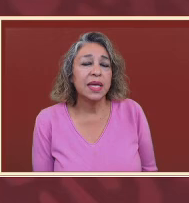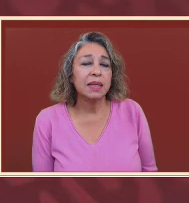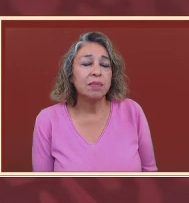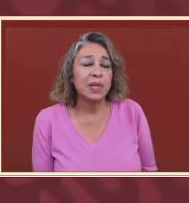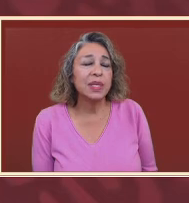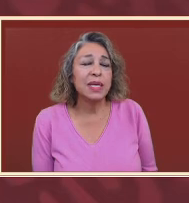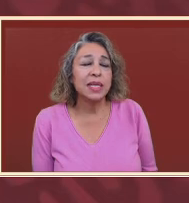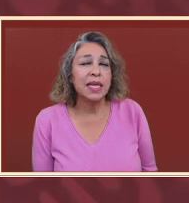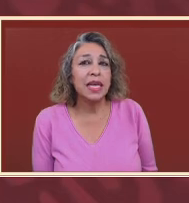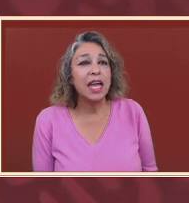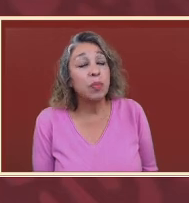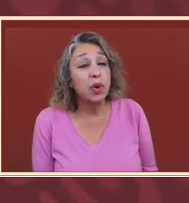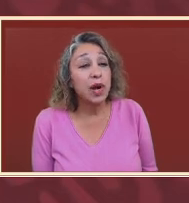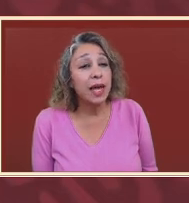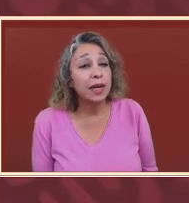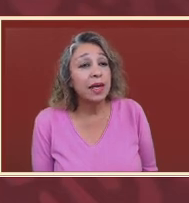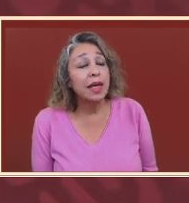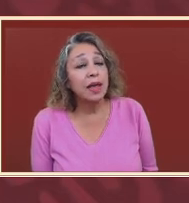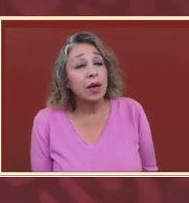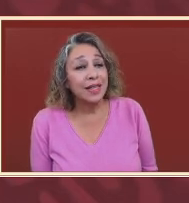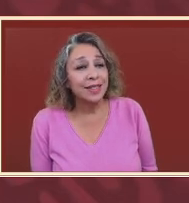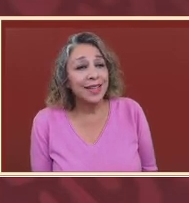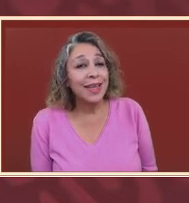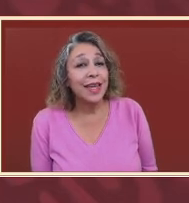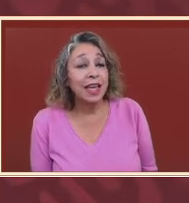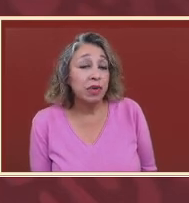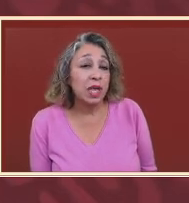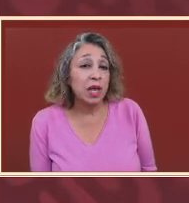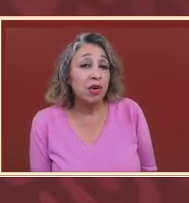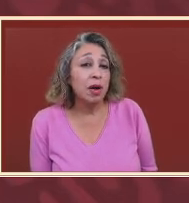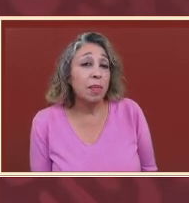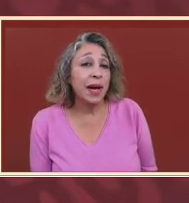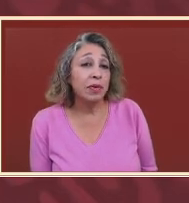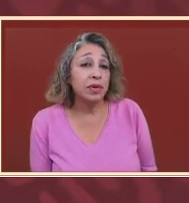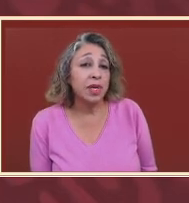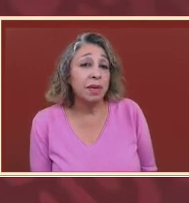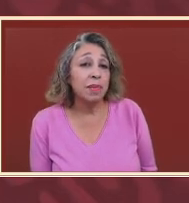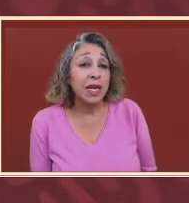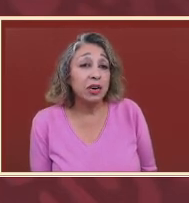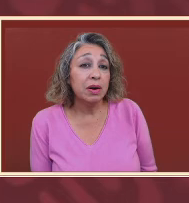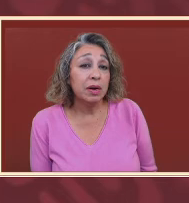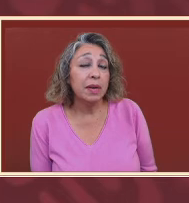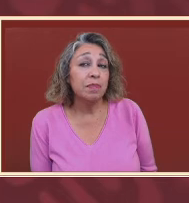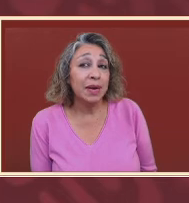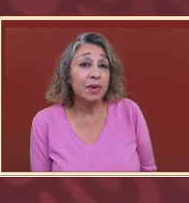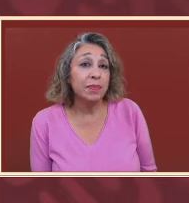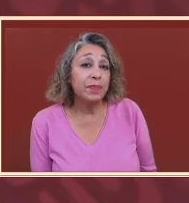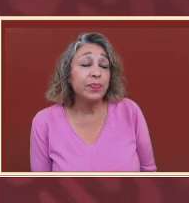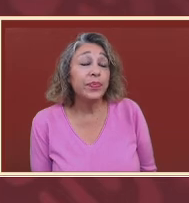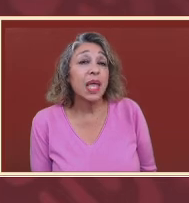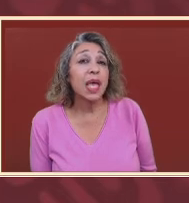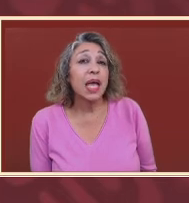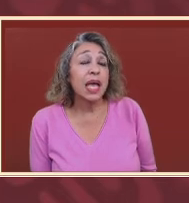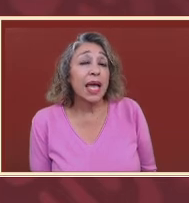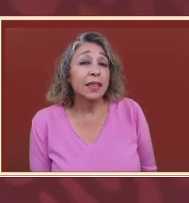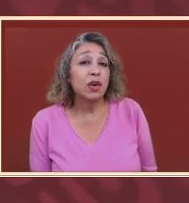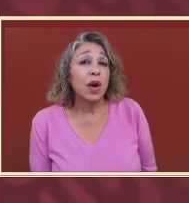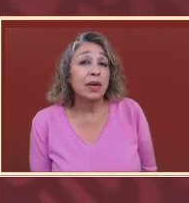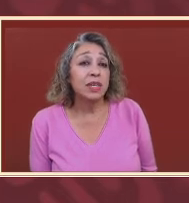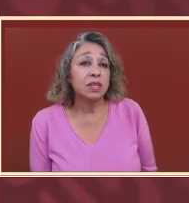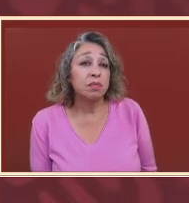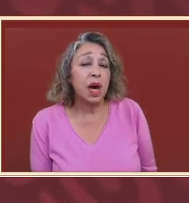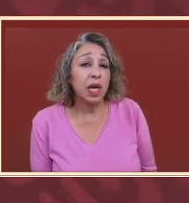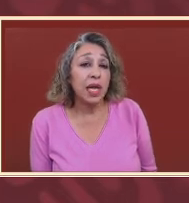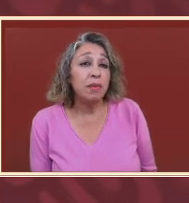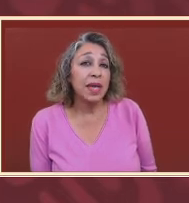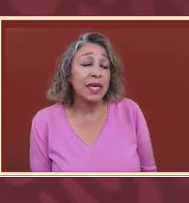on building, building the airport at is sinking every year about a meter minimum. And the